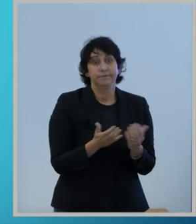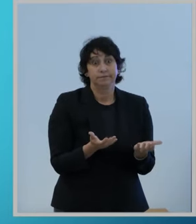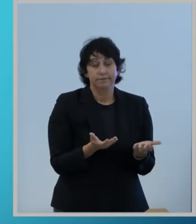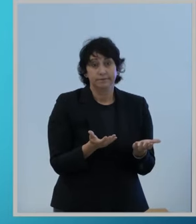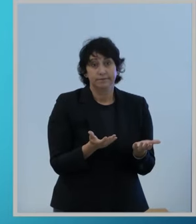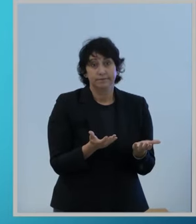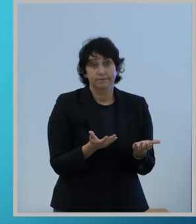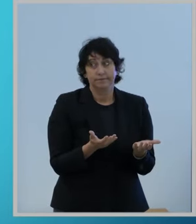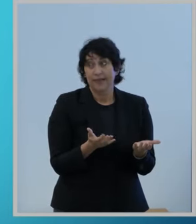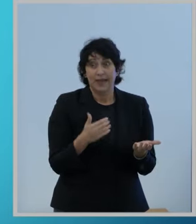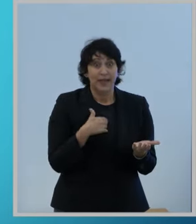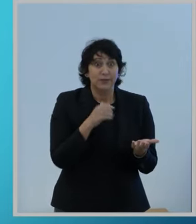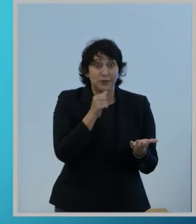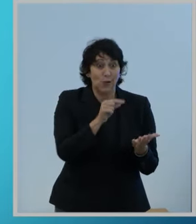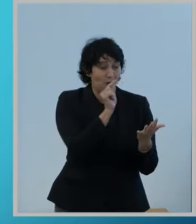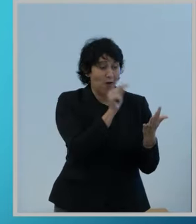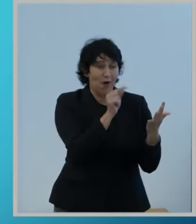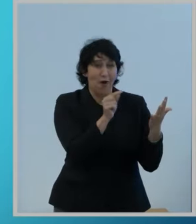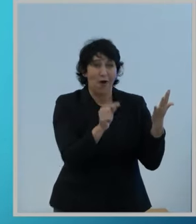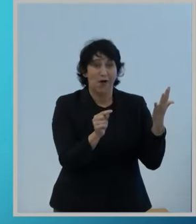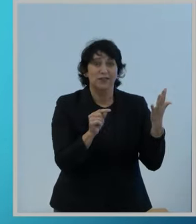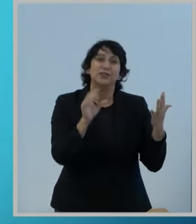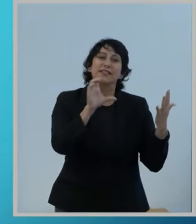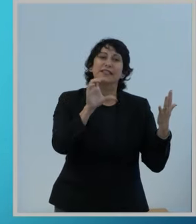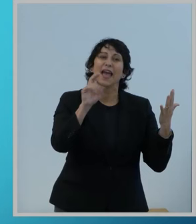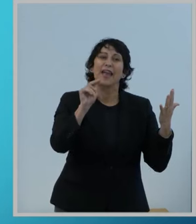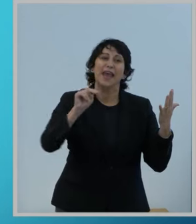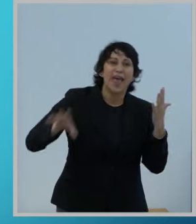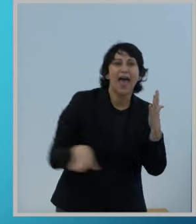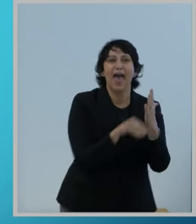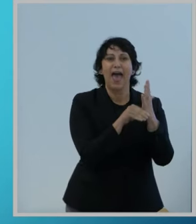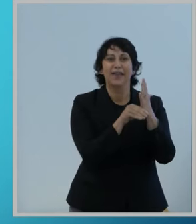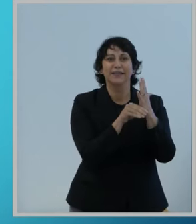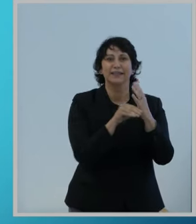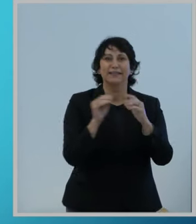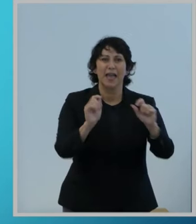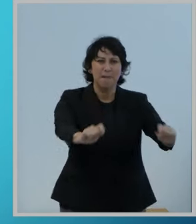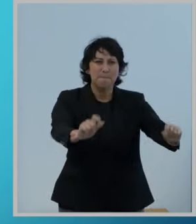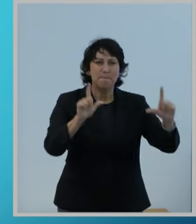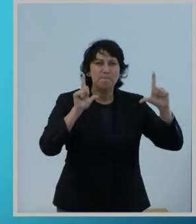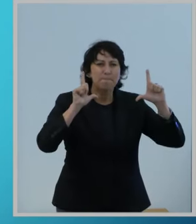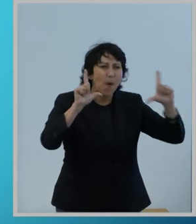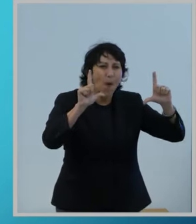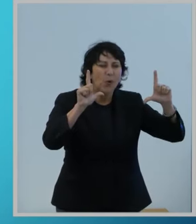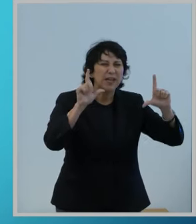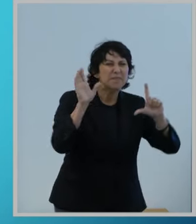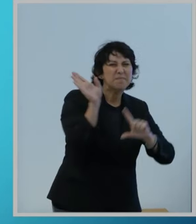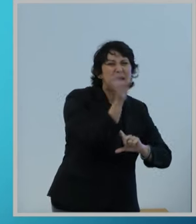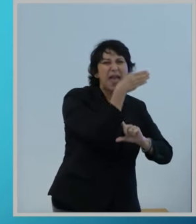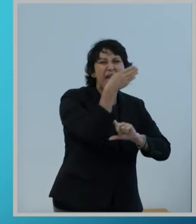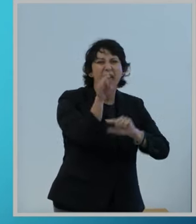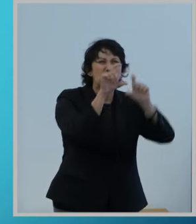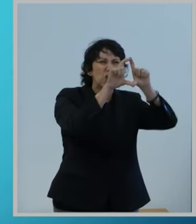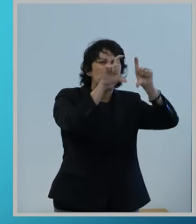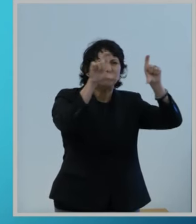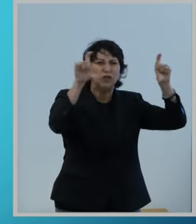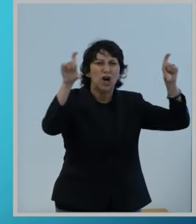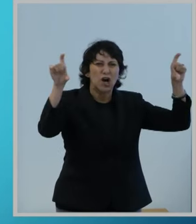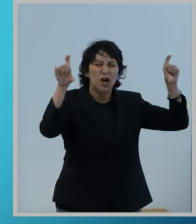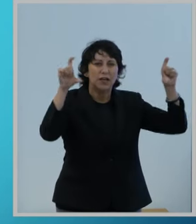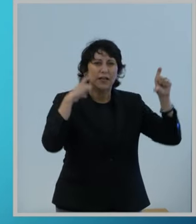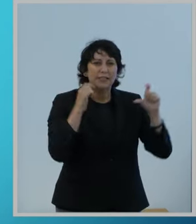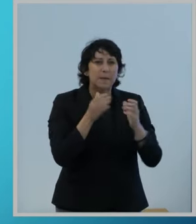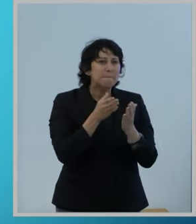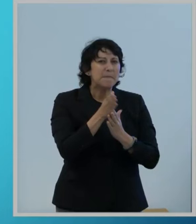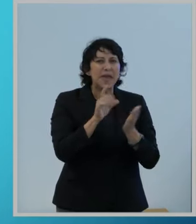Now, not to be outdone, CNN ran a bolded banner headline across the top of its